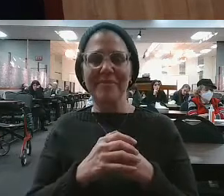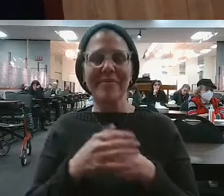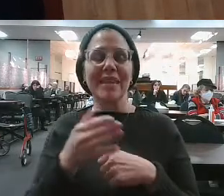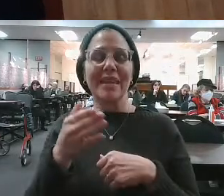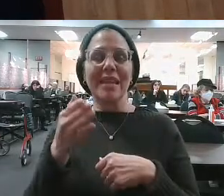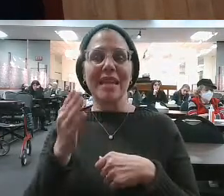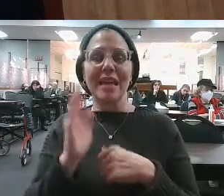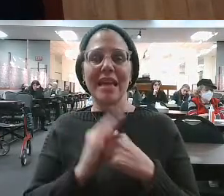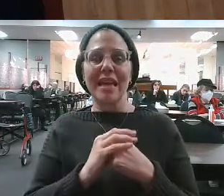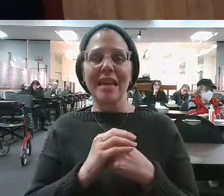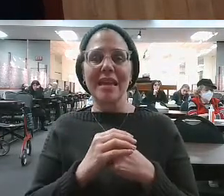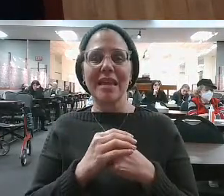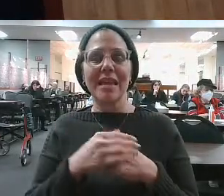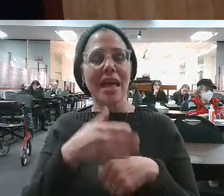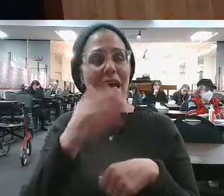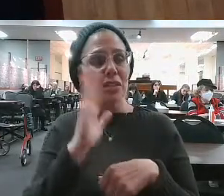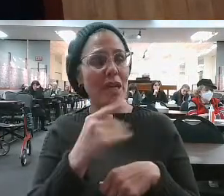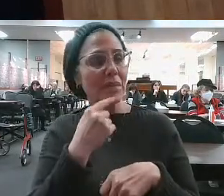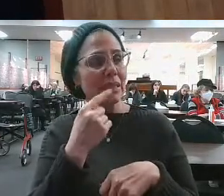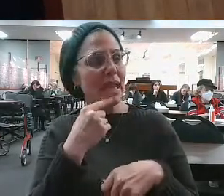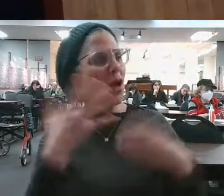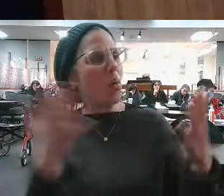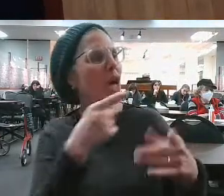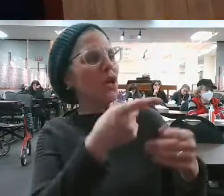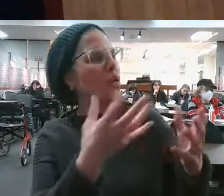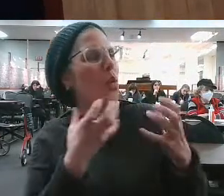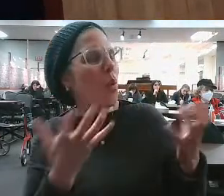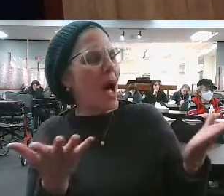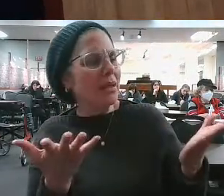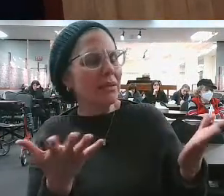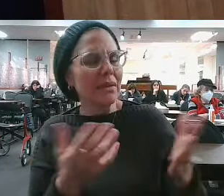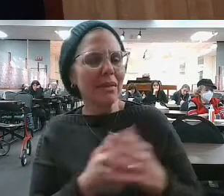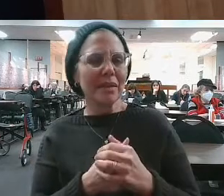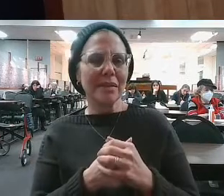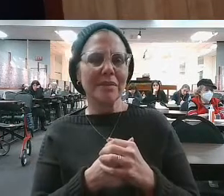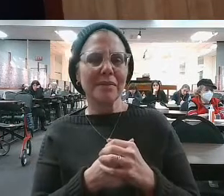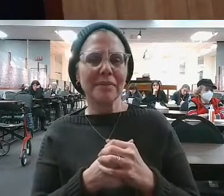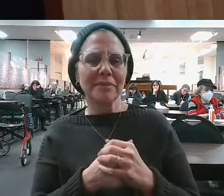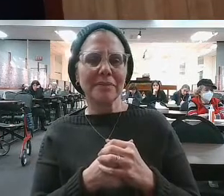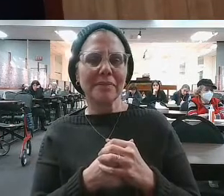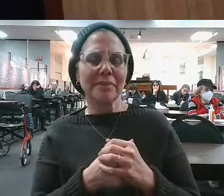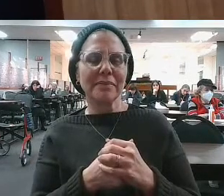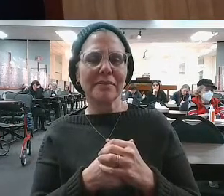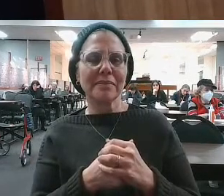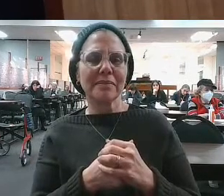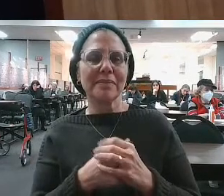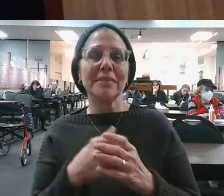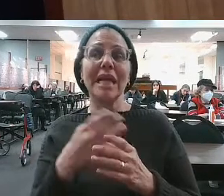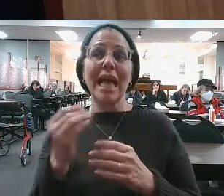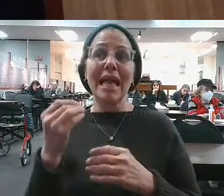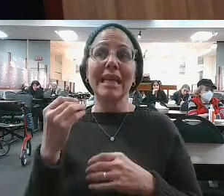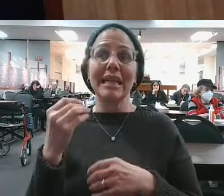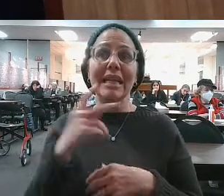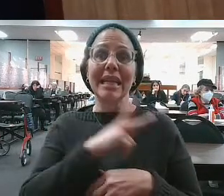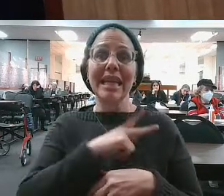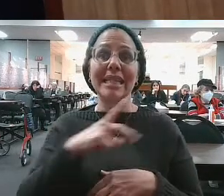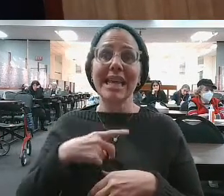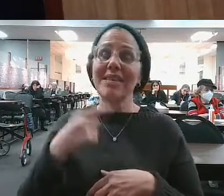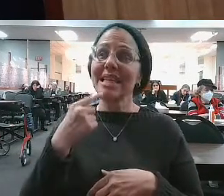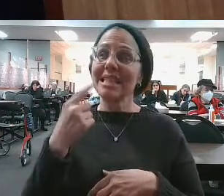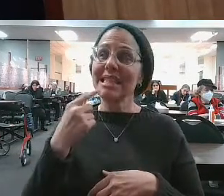to this exchange. Hashem says, David, what are you asking for? Amol HaMelech, Te'ni Ma'at Me'osa D'Avar.